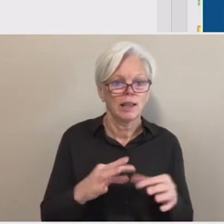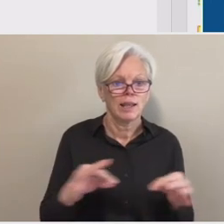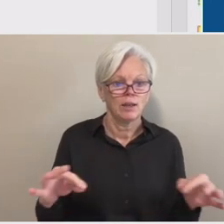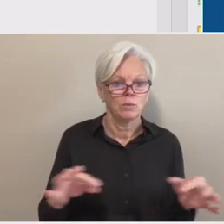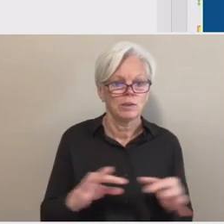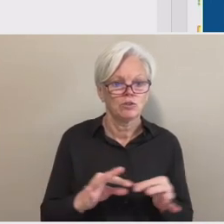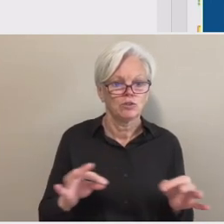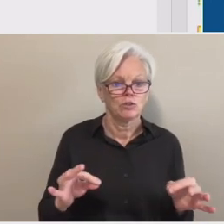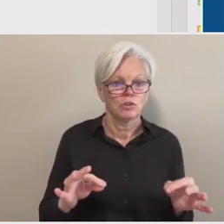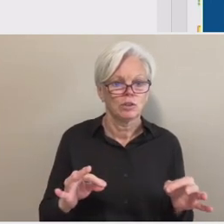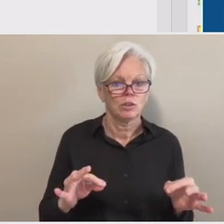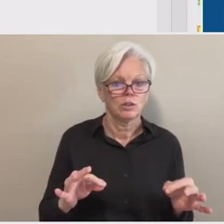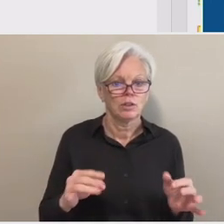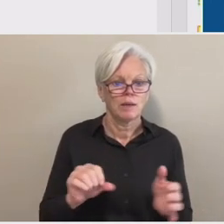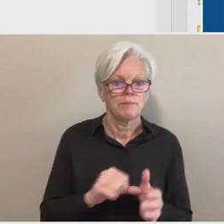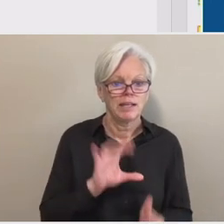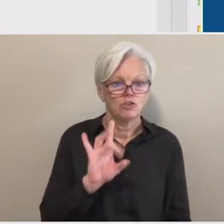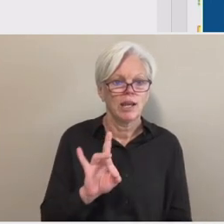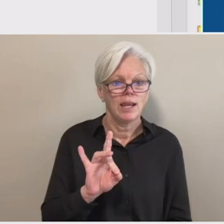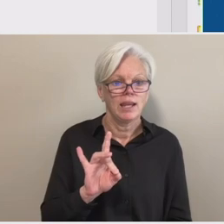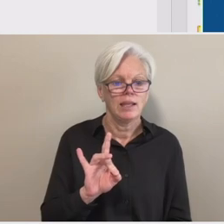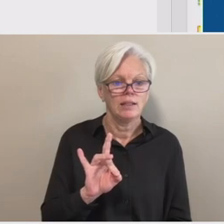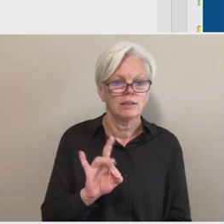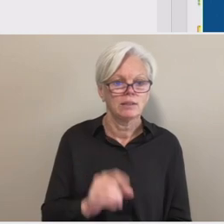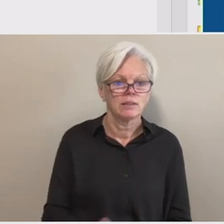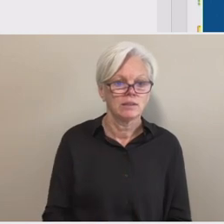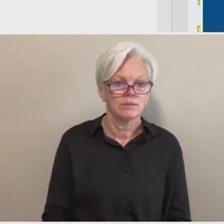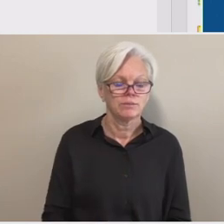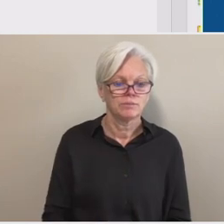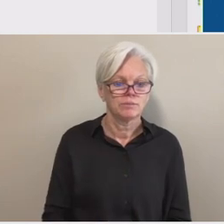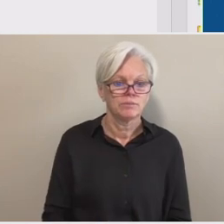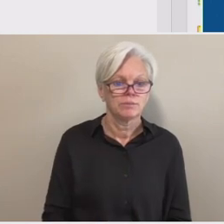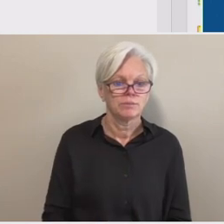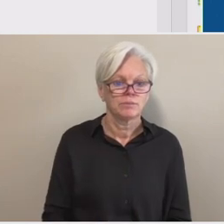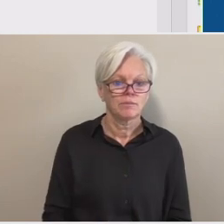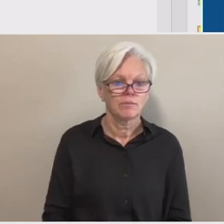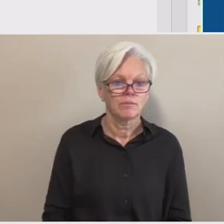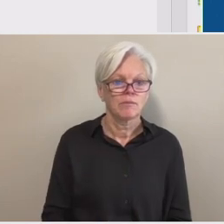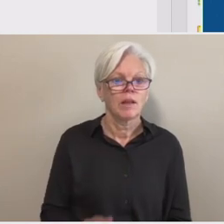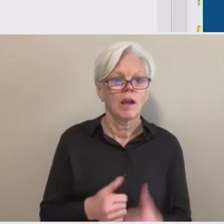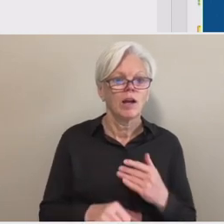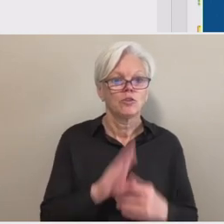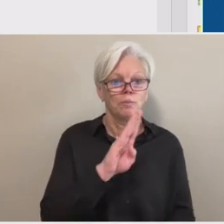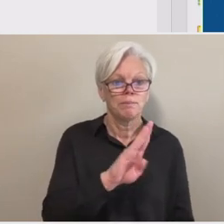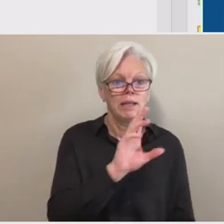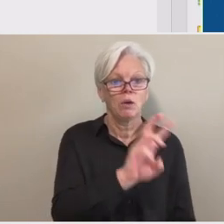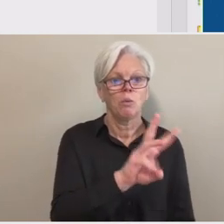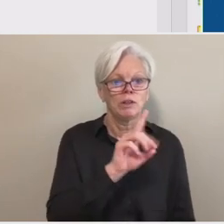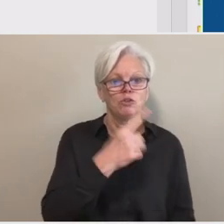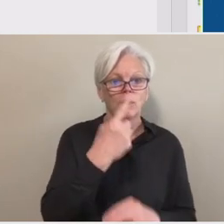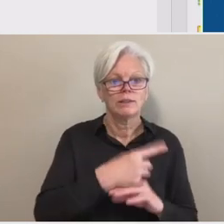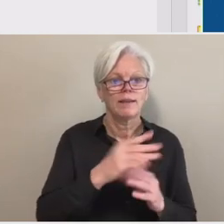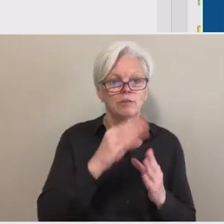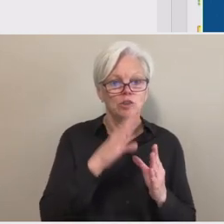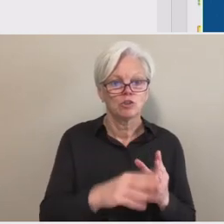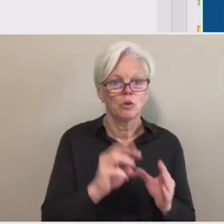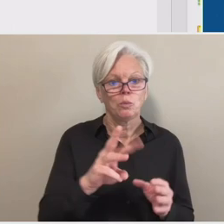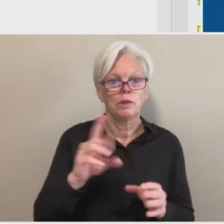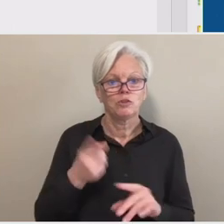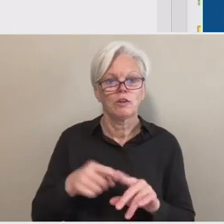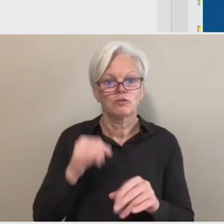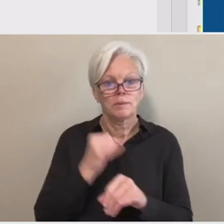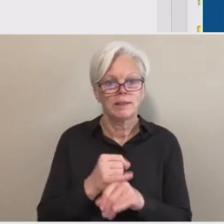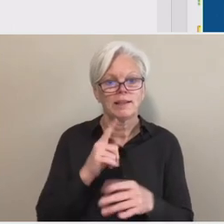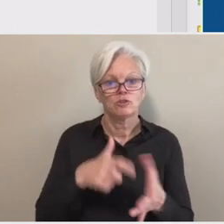I believe that's on page eight. Yep. So here again, under B withdrawal date for a student who withdraws from an institution that is required